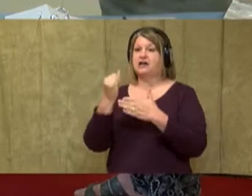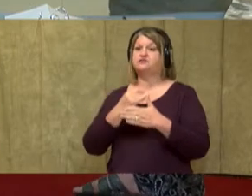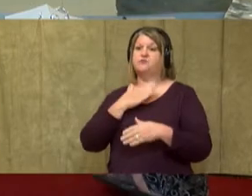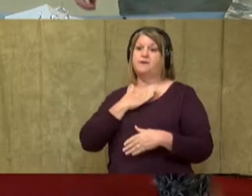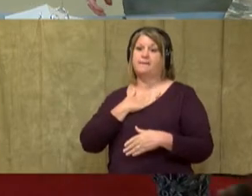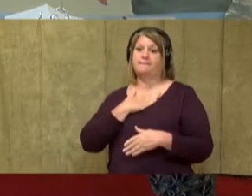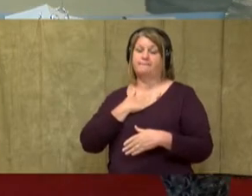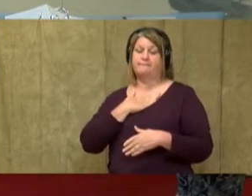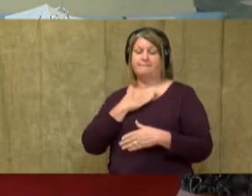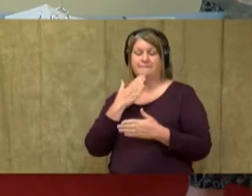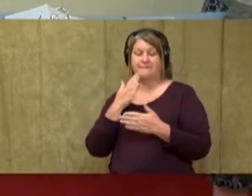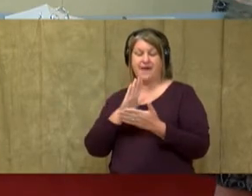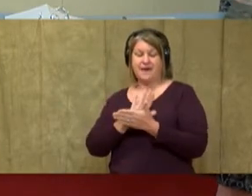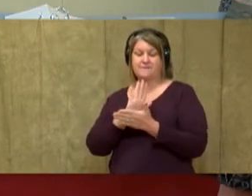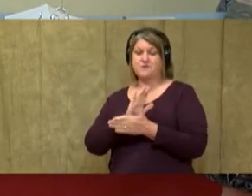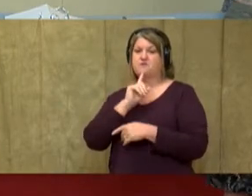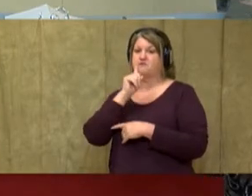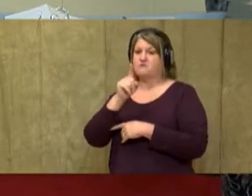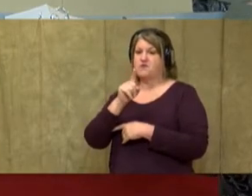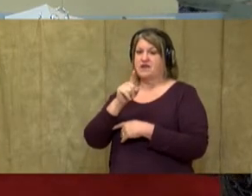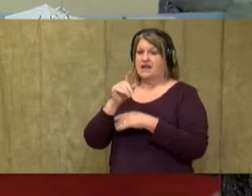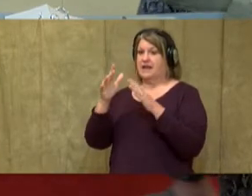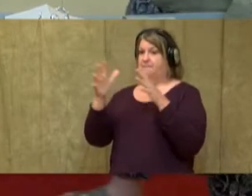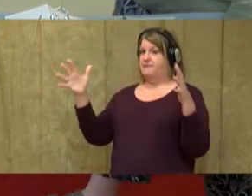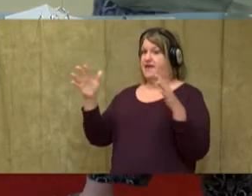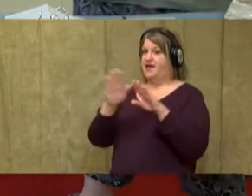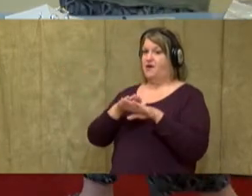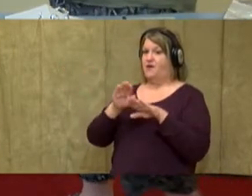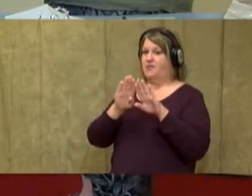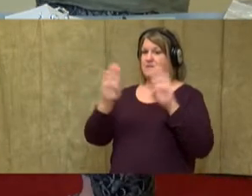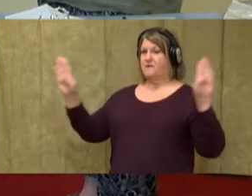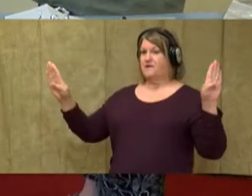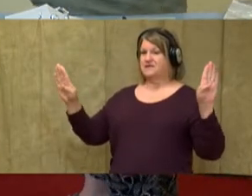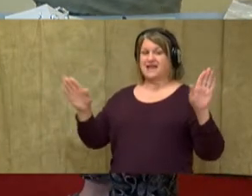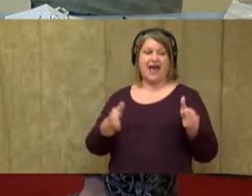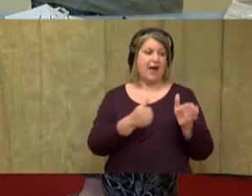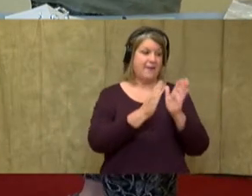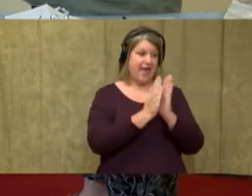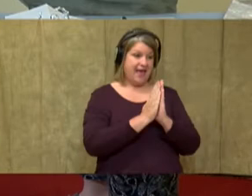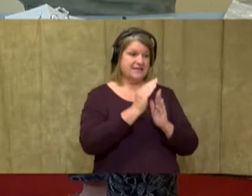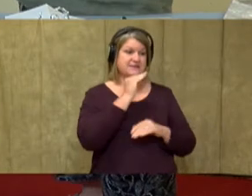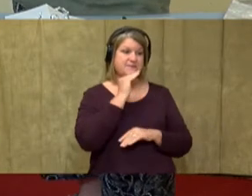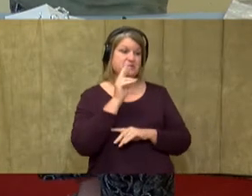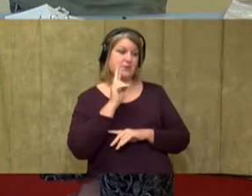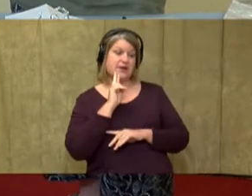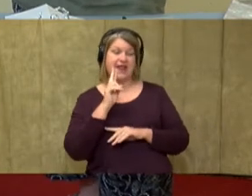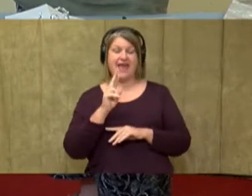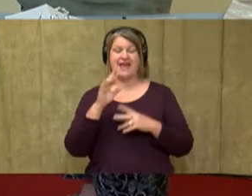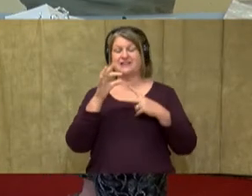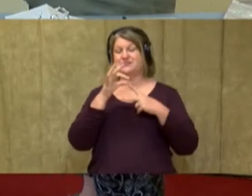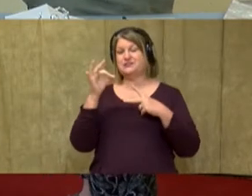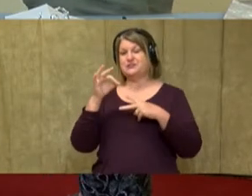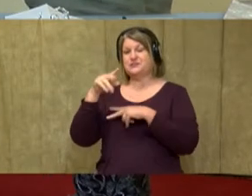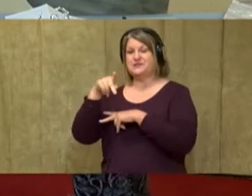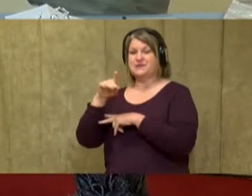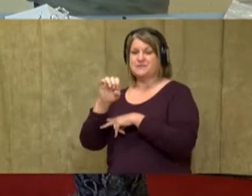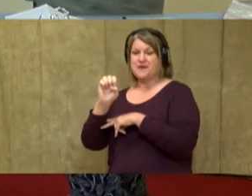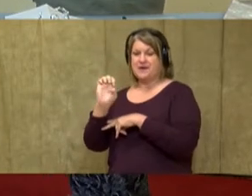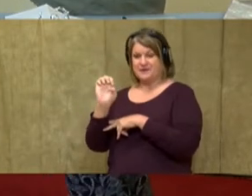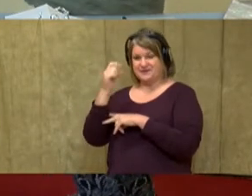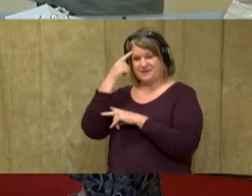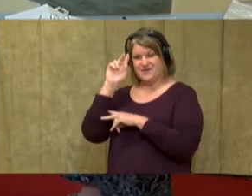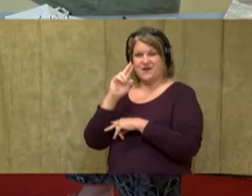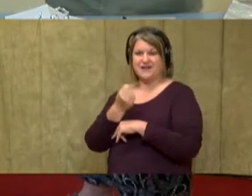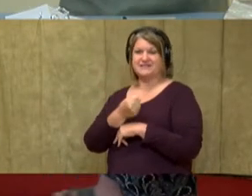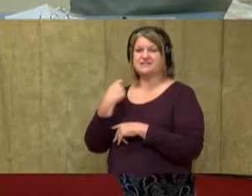you can see these gesture drawings. And I'm going to ask Ms. Renee Phillips if she'll pick out a pose for us so that we